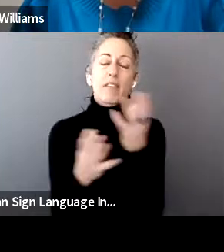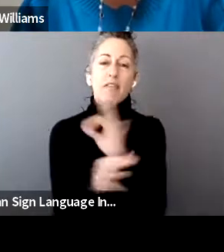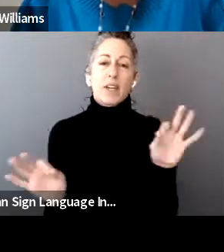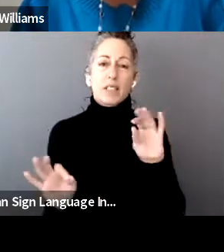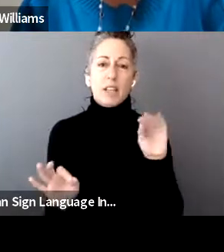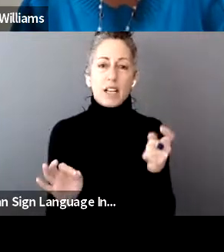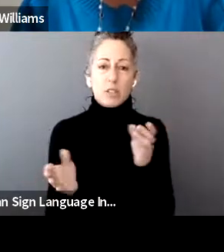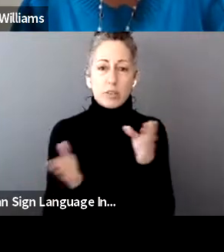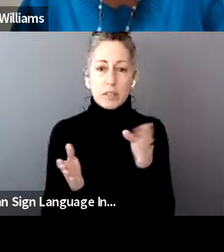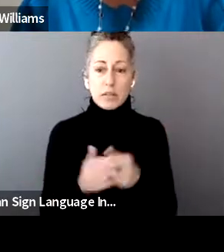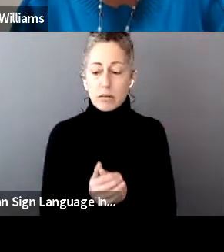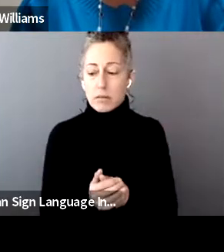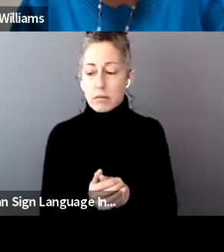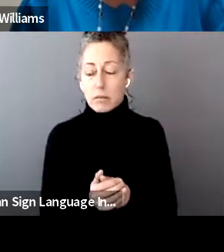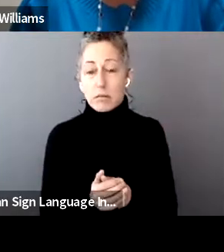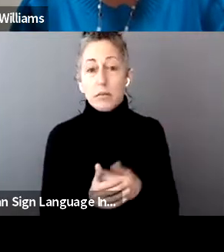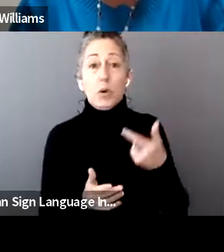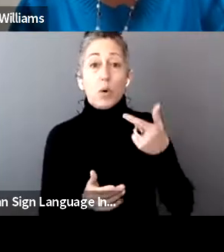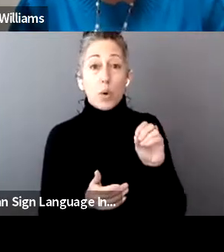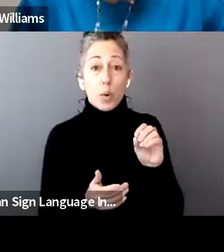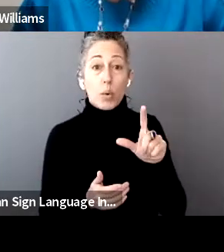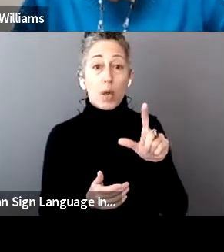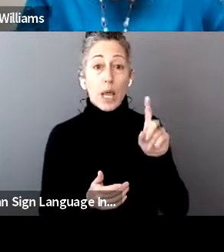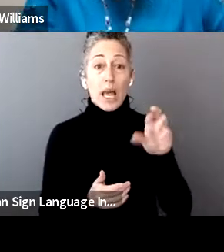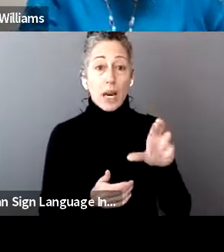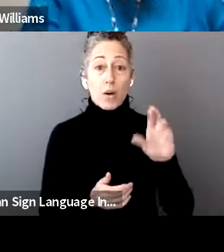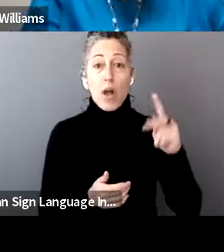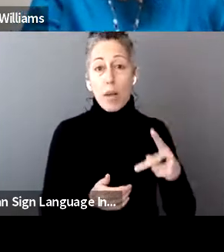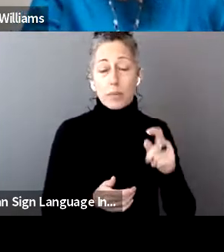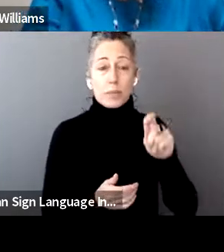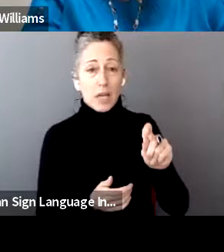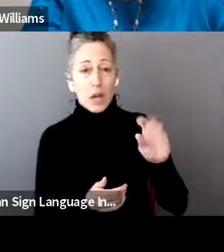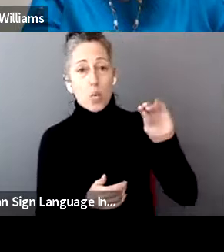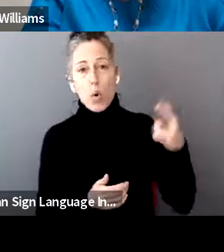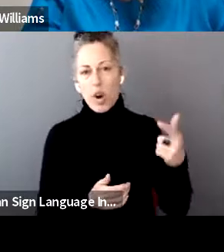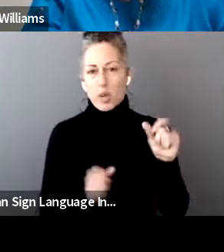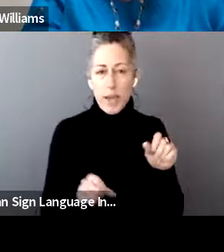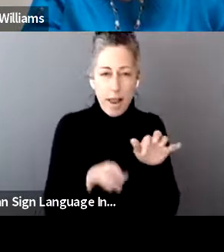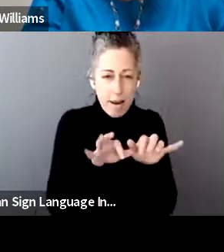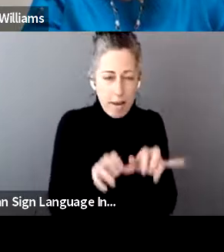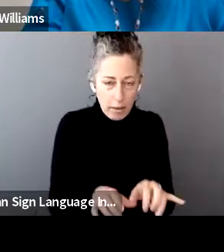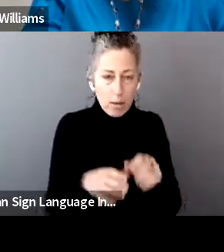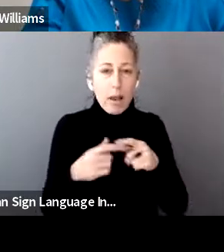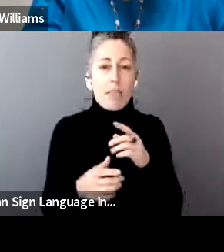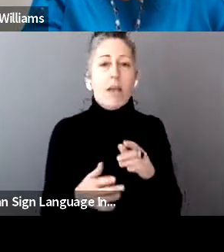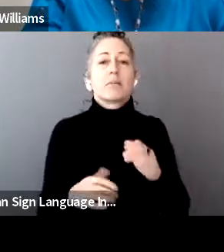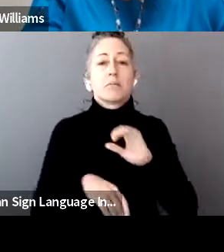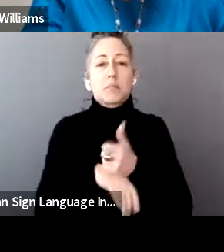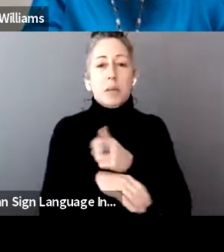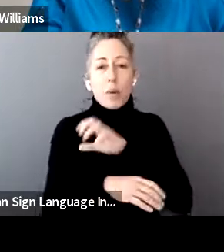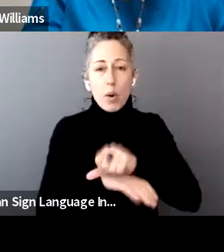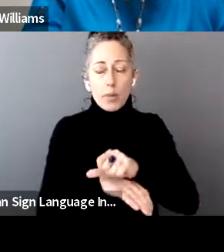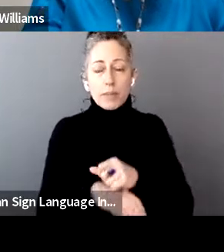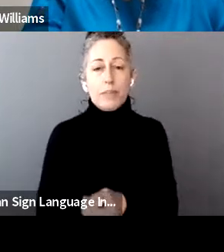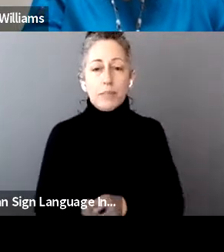website, goladderup.org. But to answer your question, it depends on the individual.